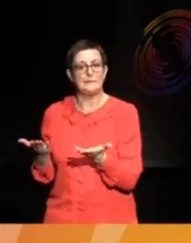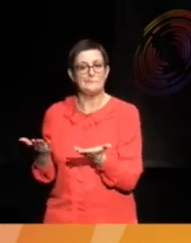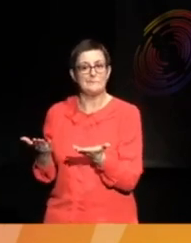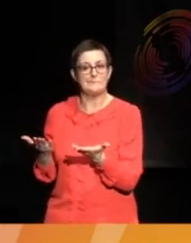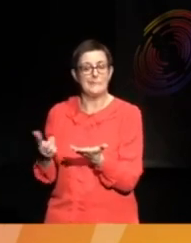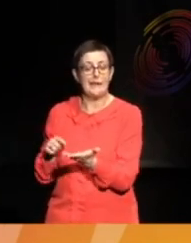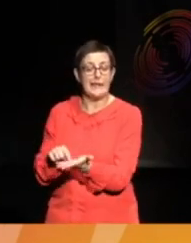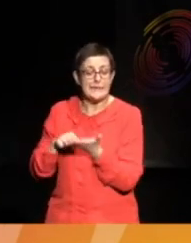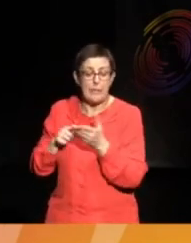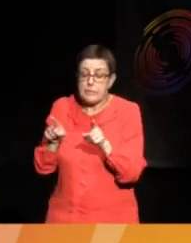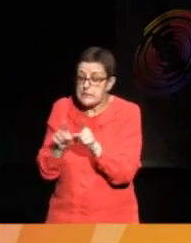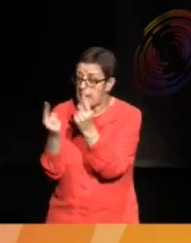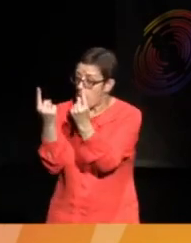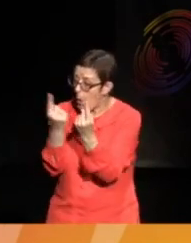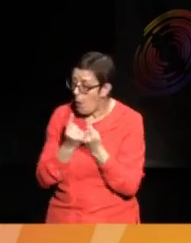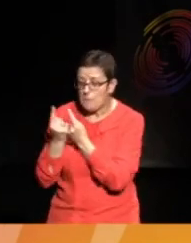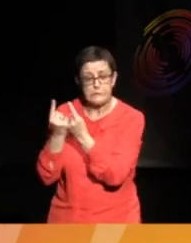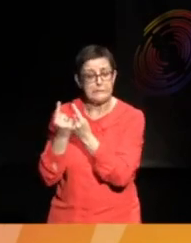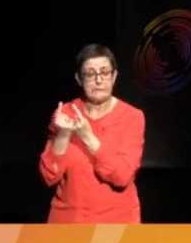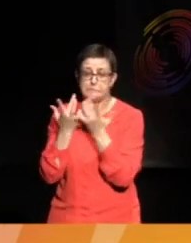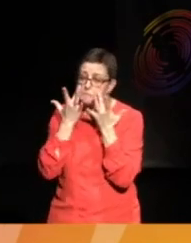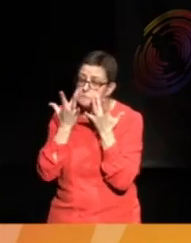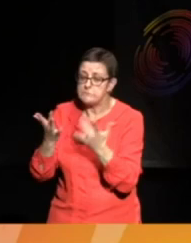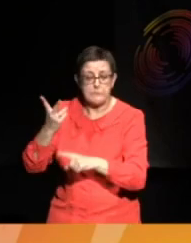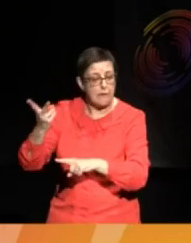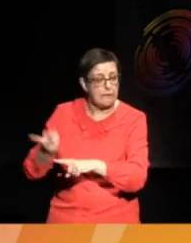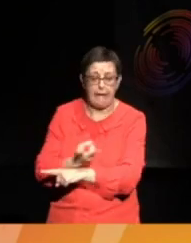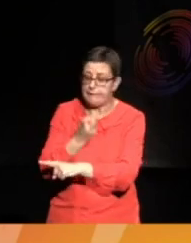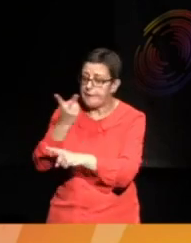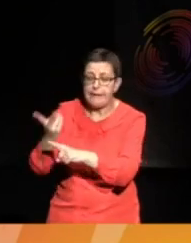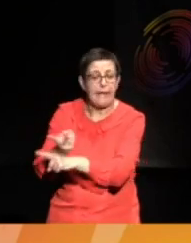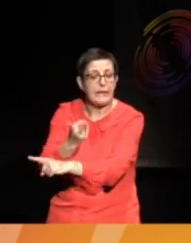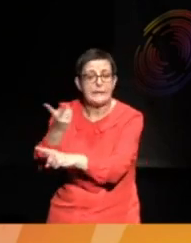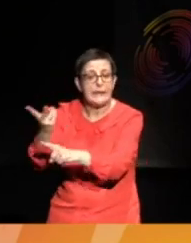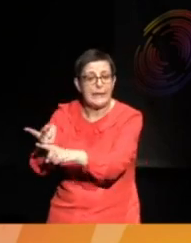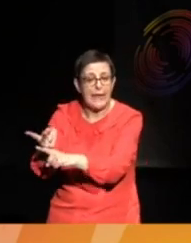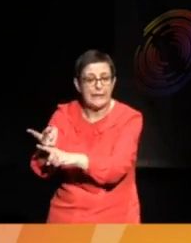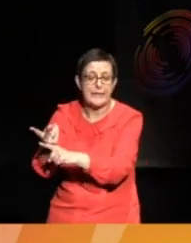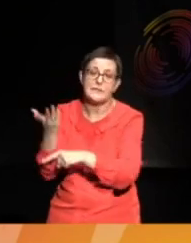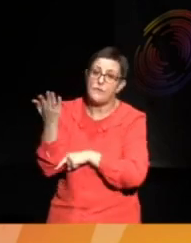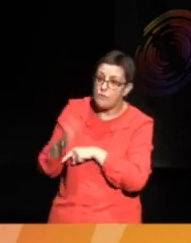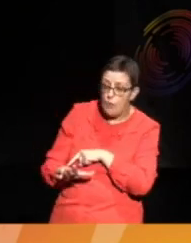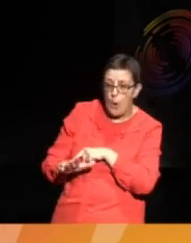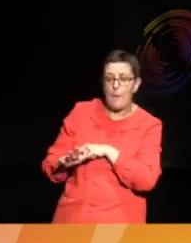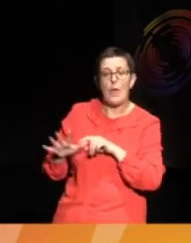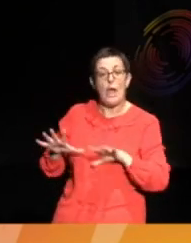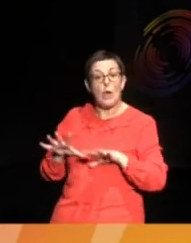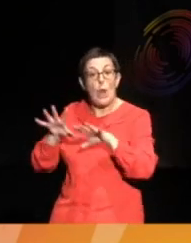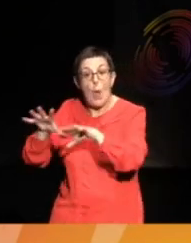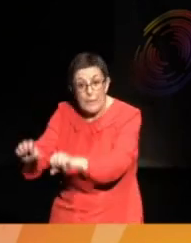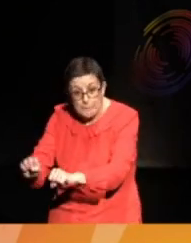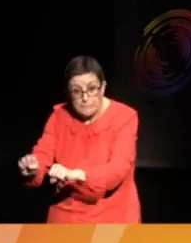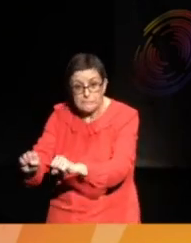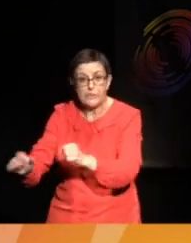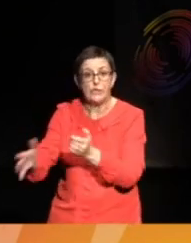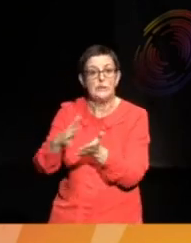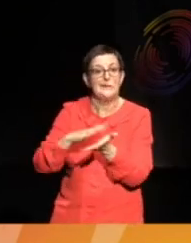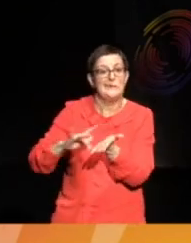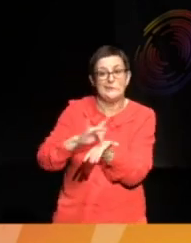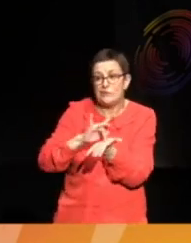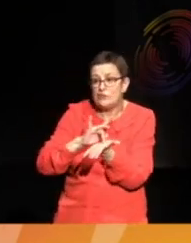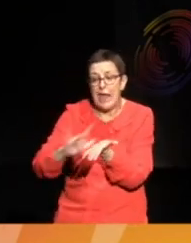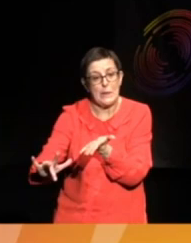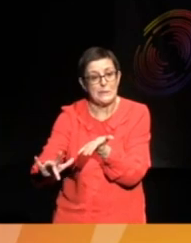being exhibited over and over again, if you want to extend that, you know, and it's the consequence of colonialism, of genocide and murder. So